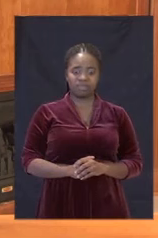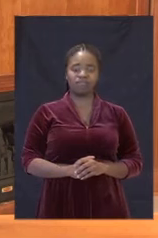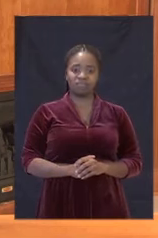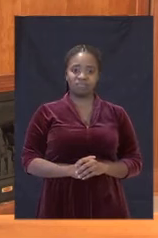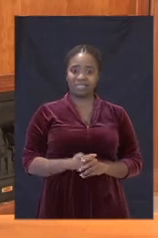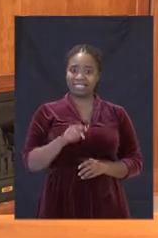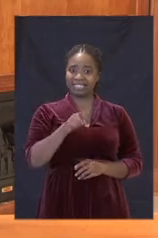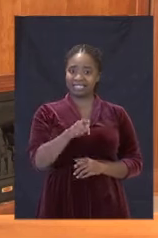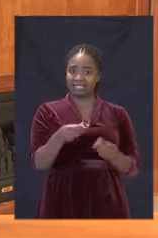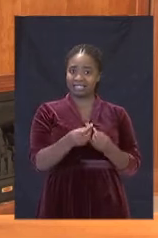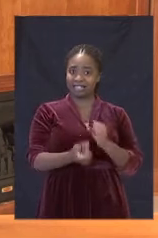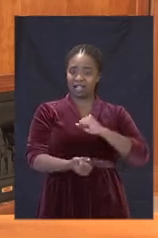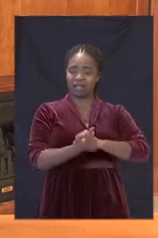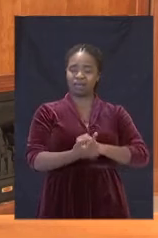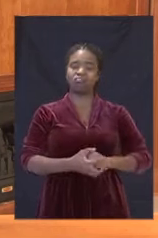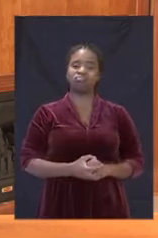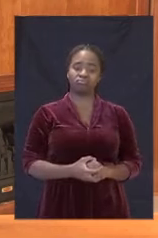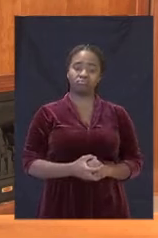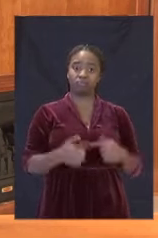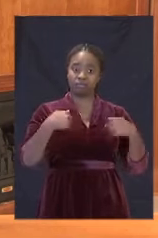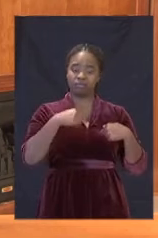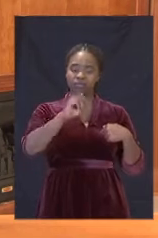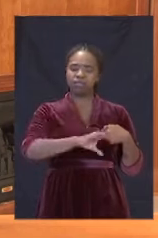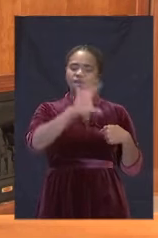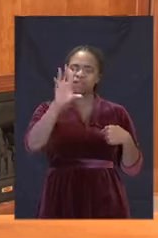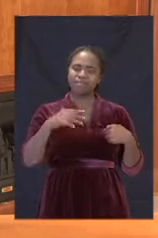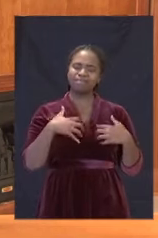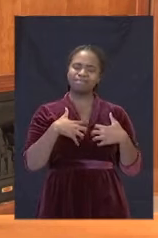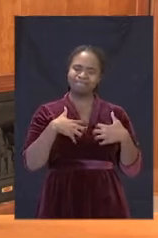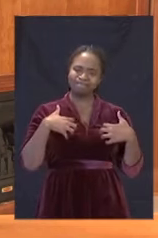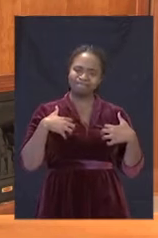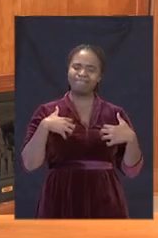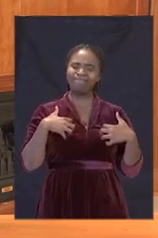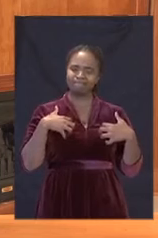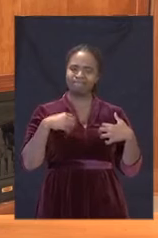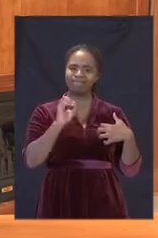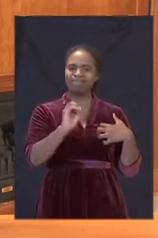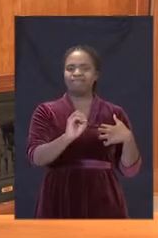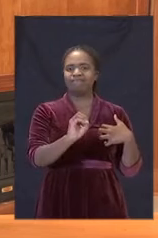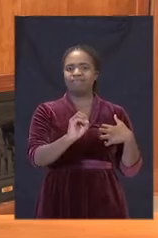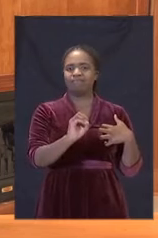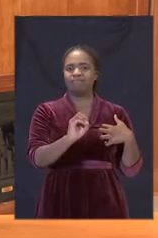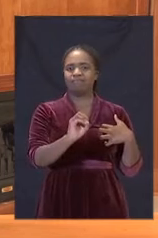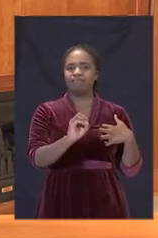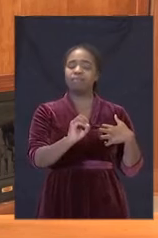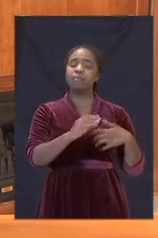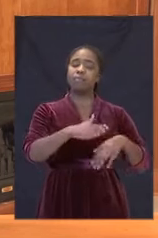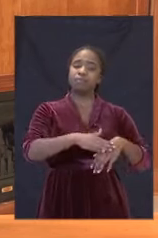distress amongst all of us as citizens of South Africa. At the same time,